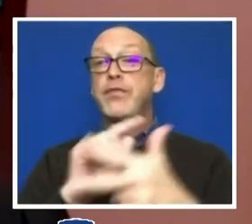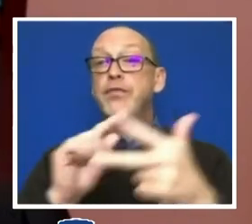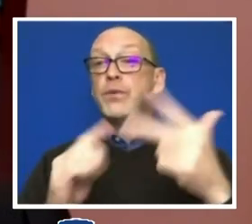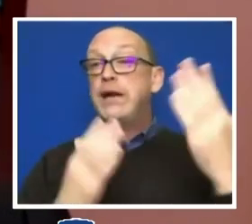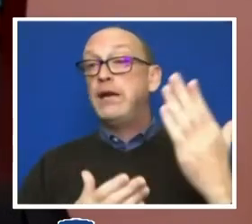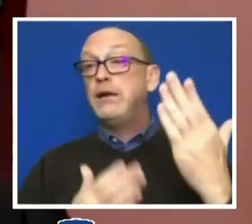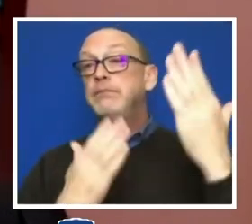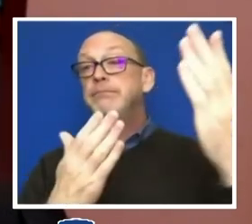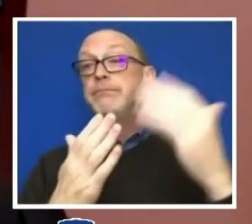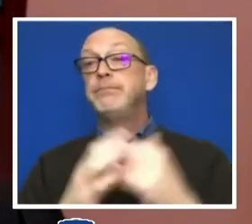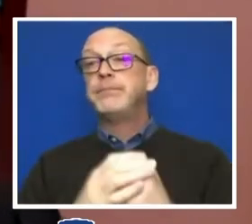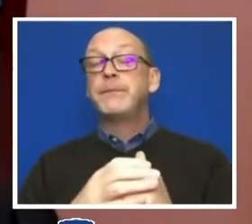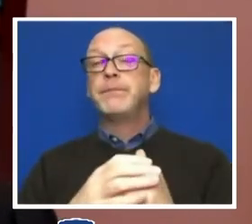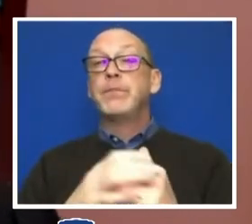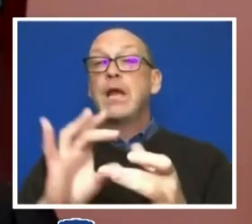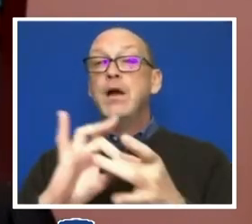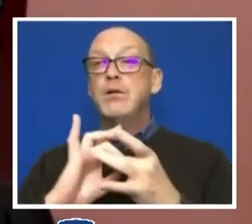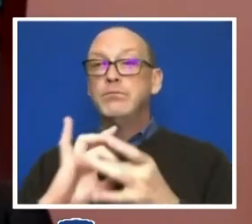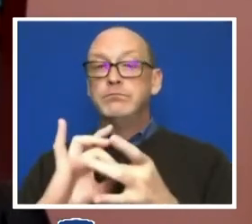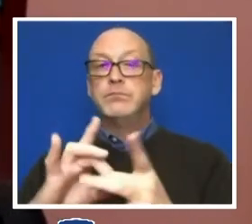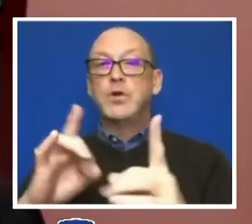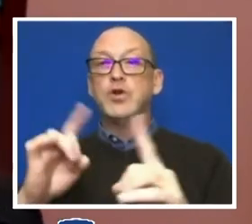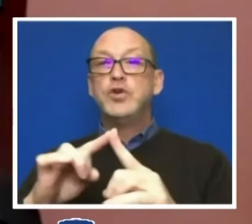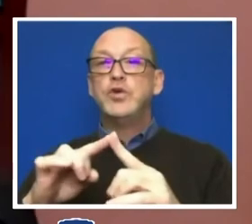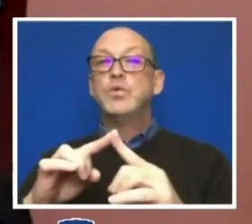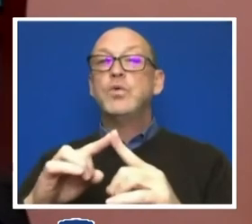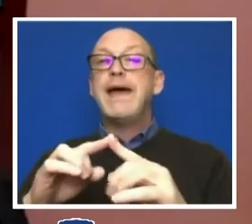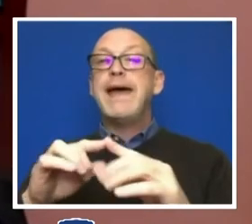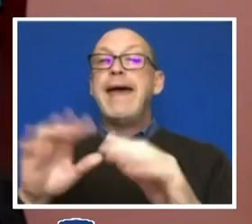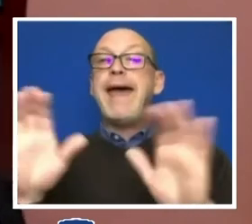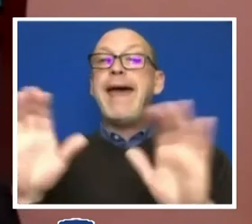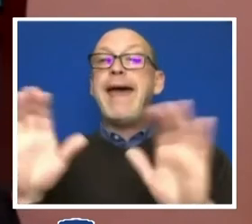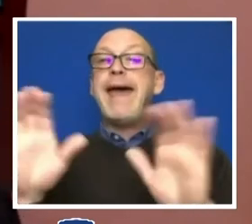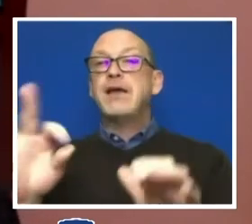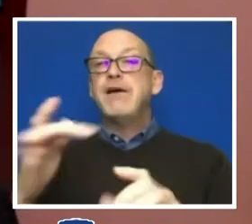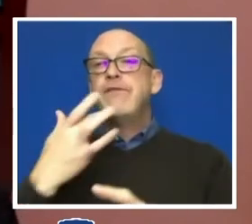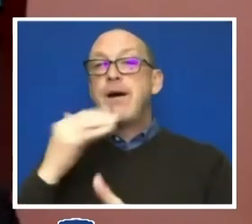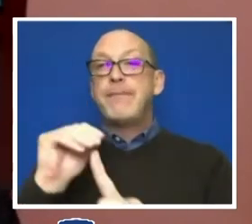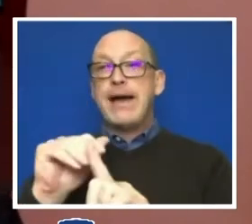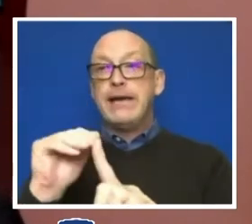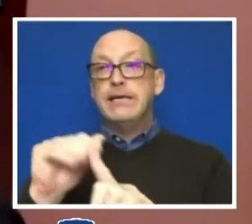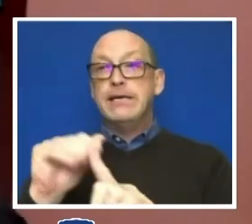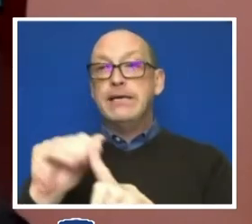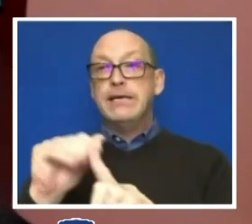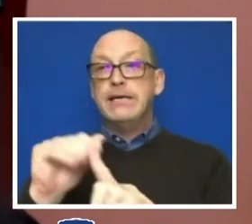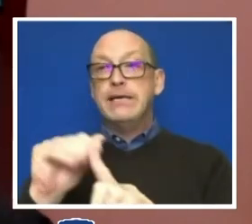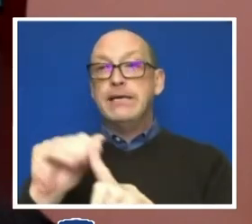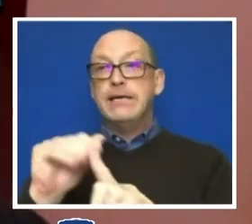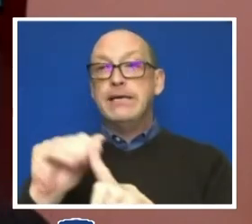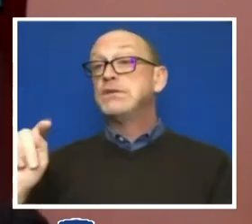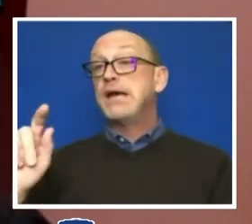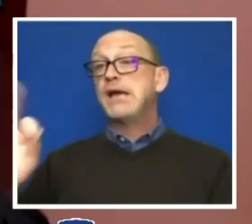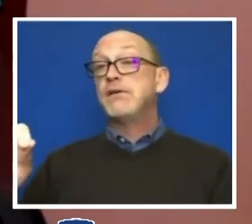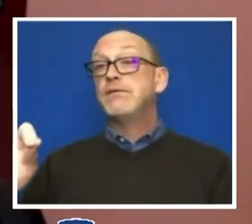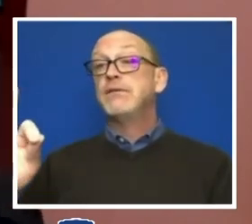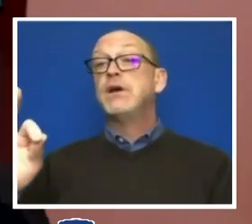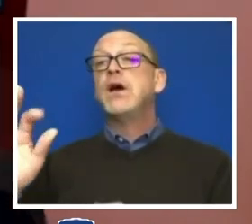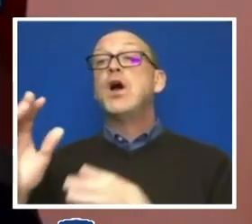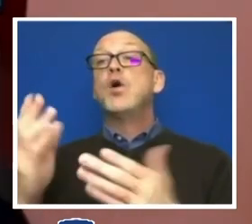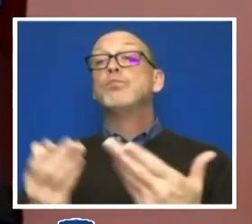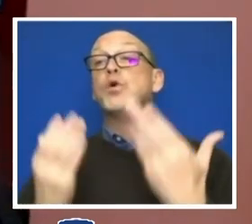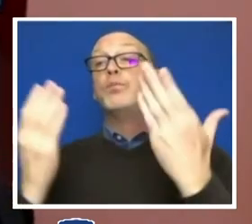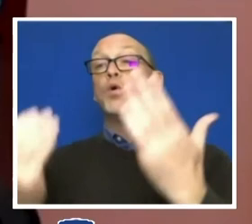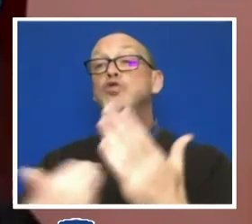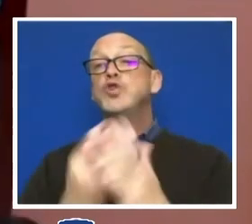around acts of bias. First, the task force proposes new language that